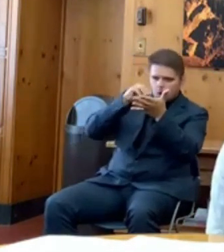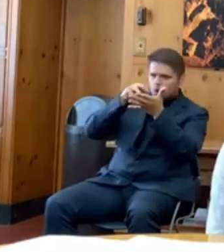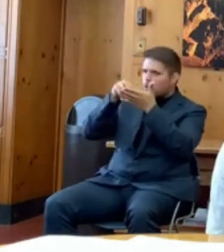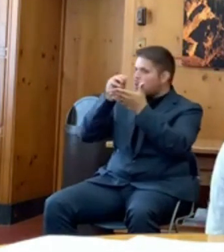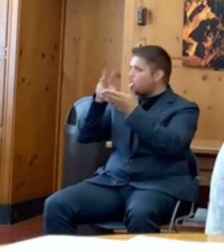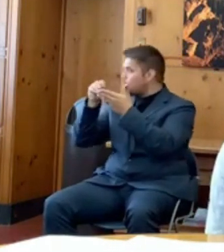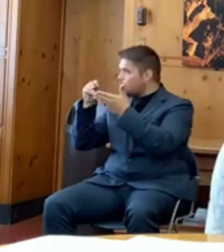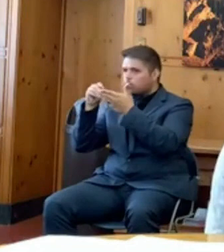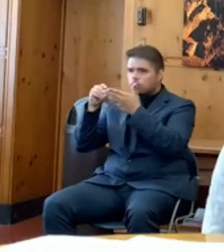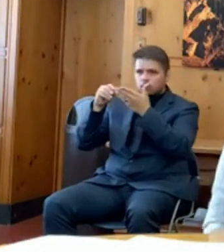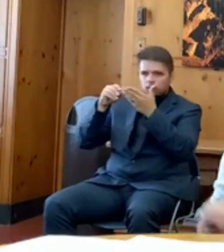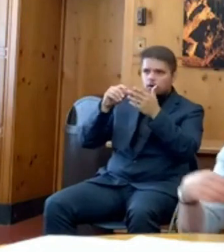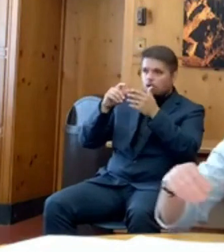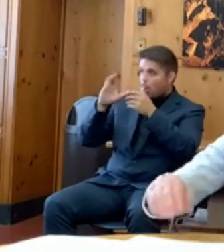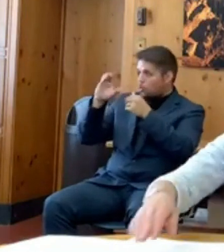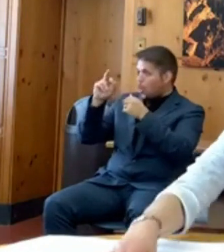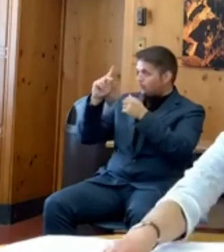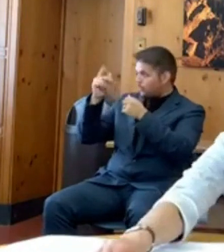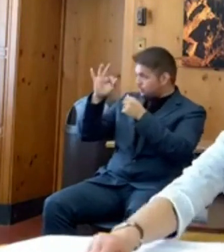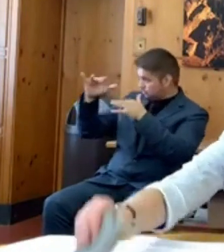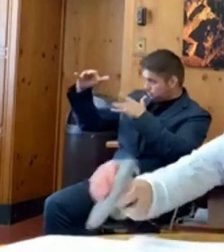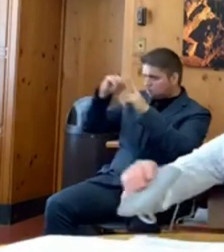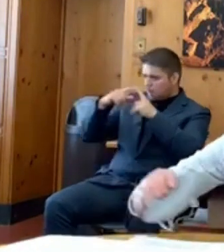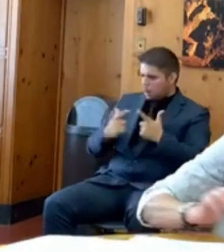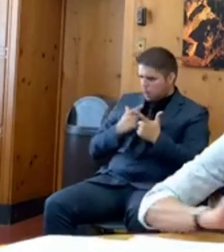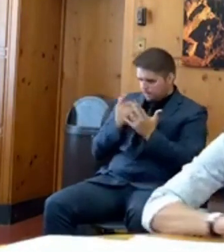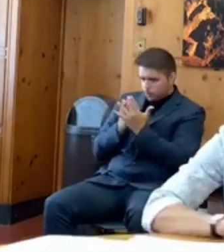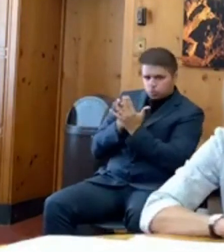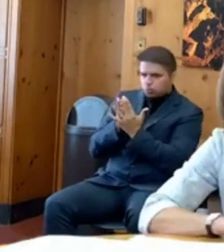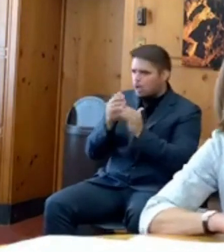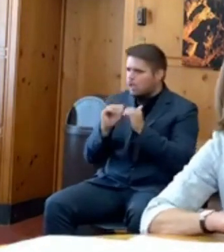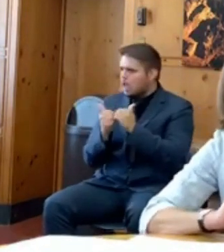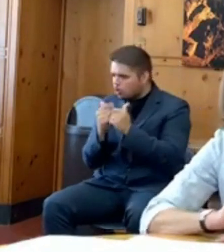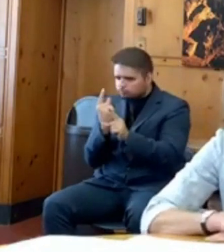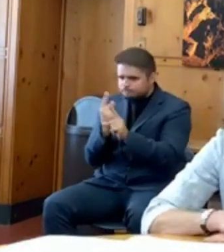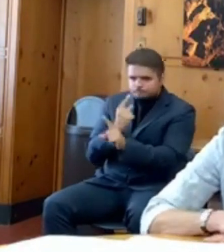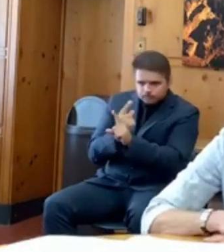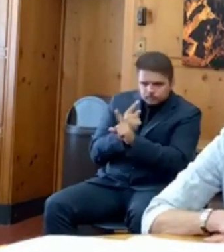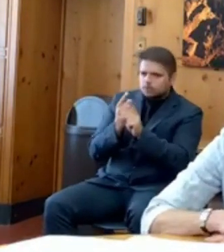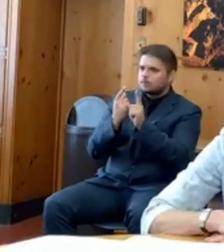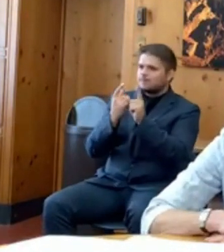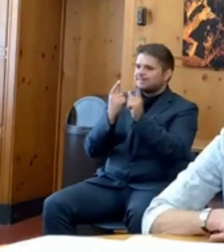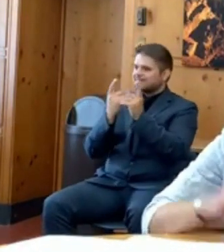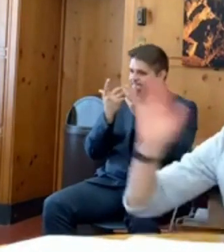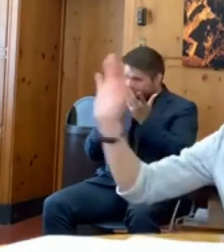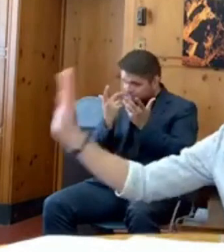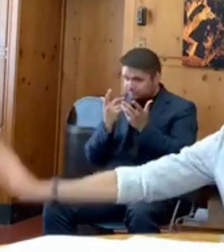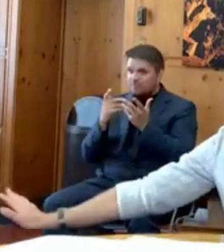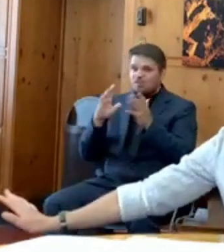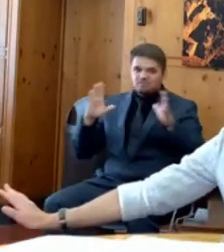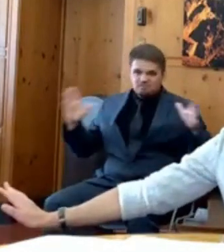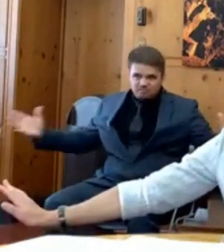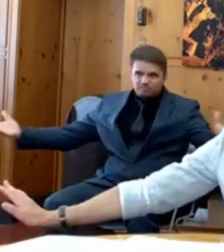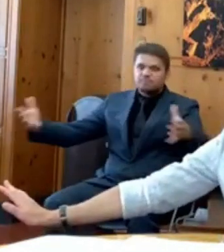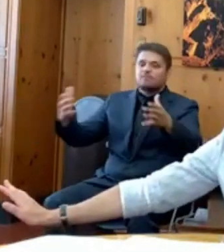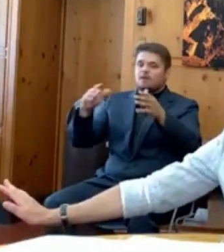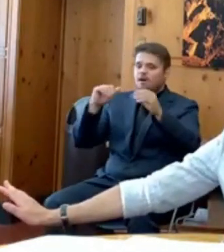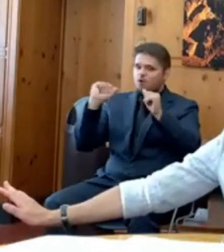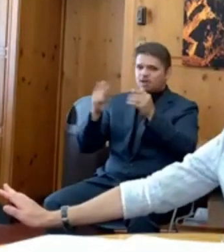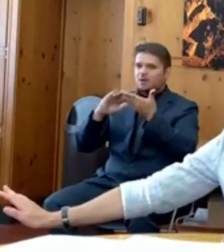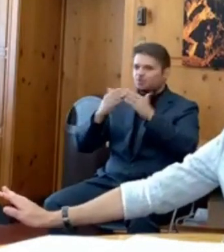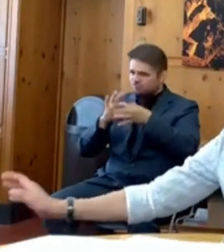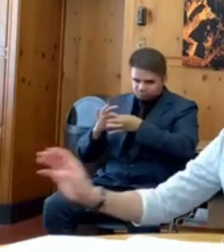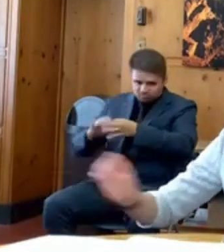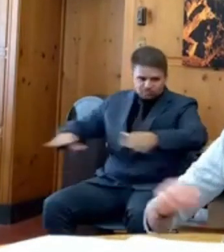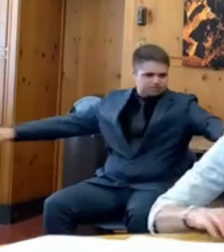And that means making sure you continue to follow your three W's. Watch your physical